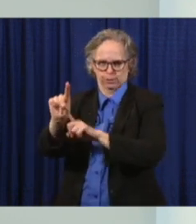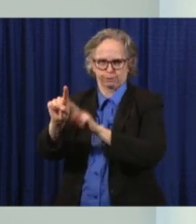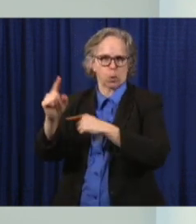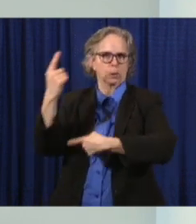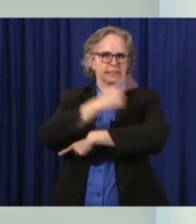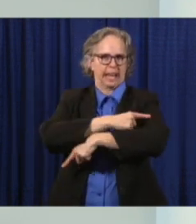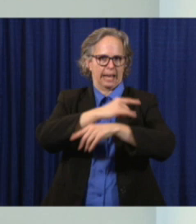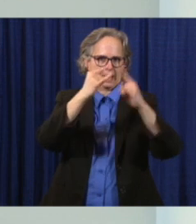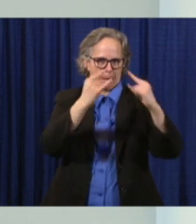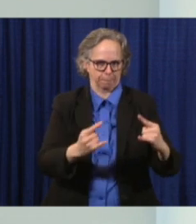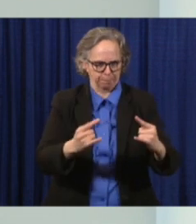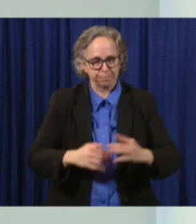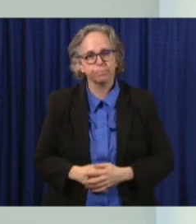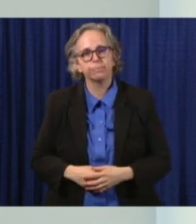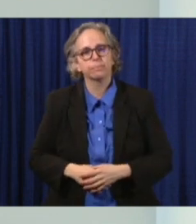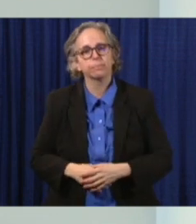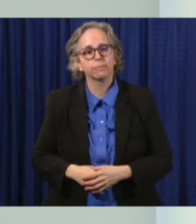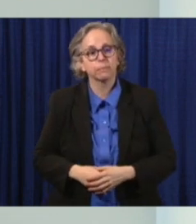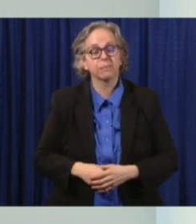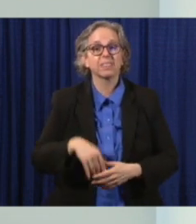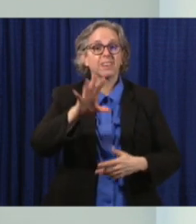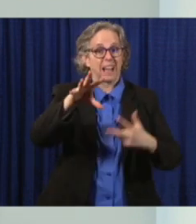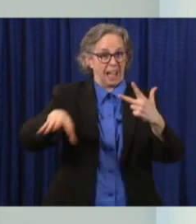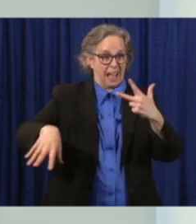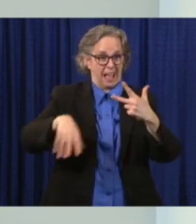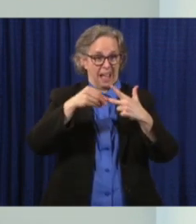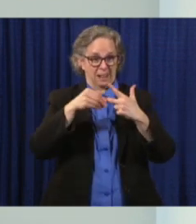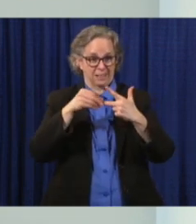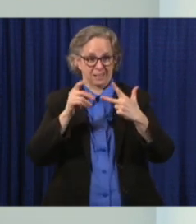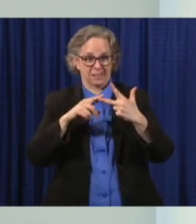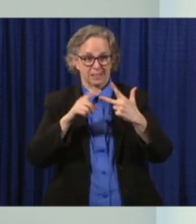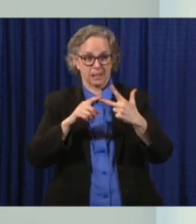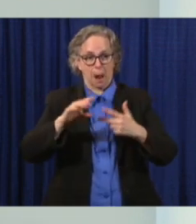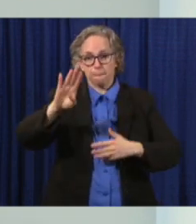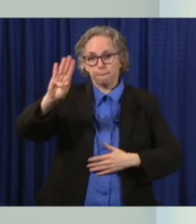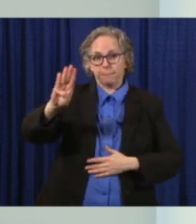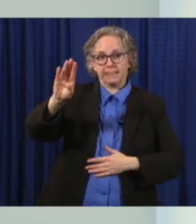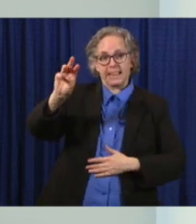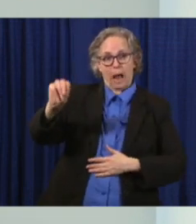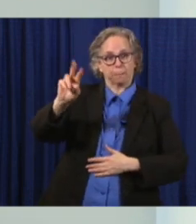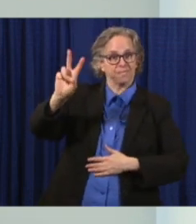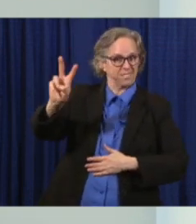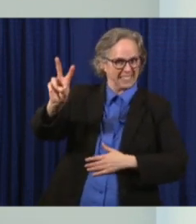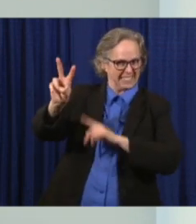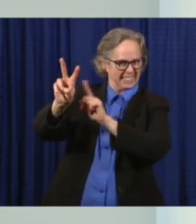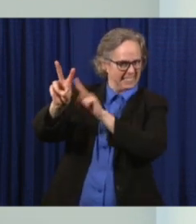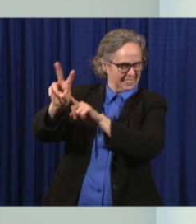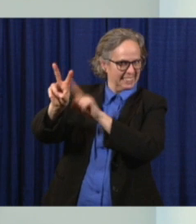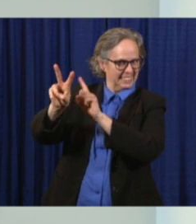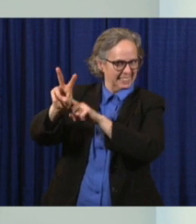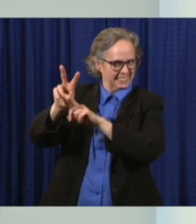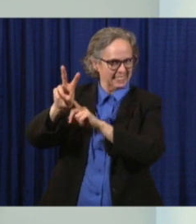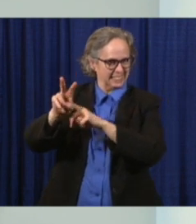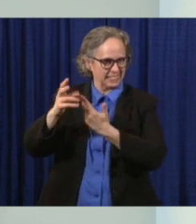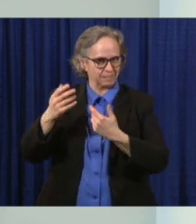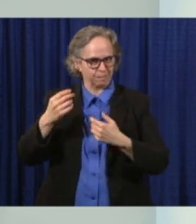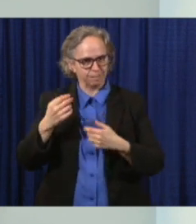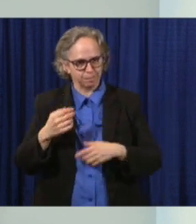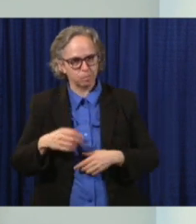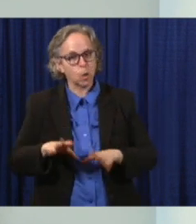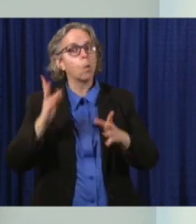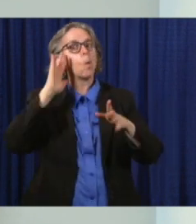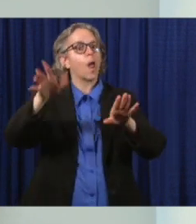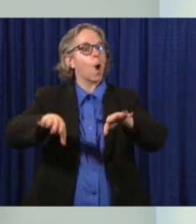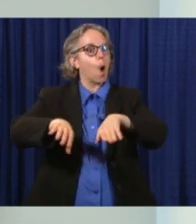Additionally, I mentioned BMVs before. I'll mention them again. BMVs will open across the